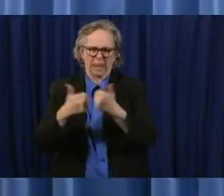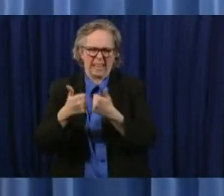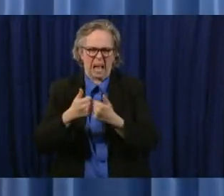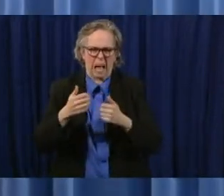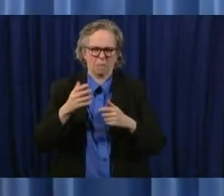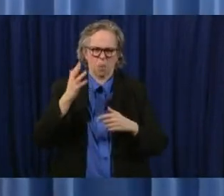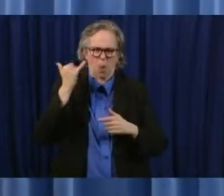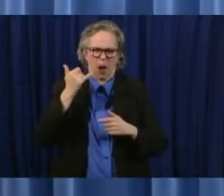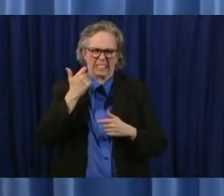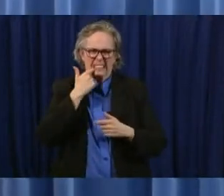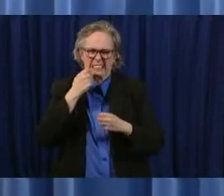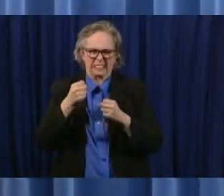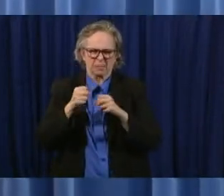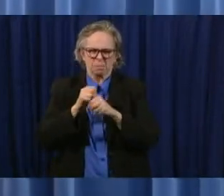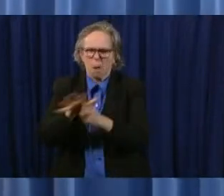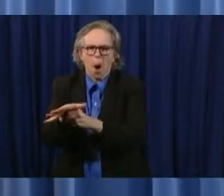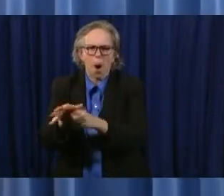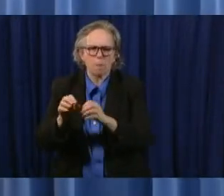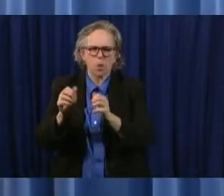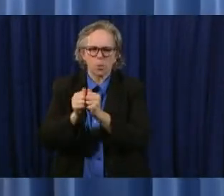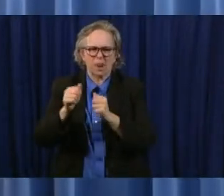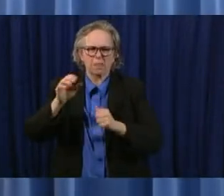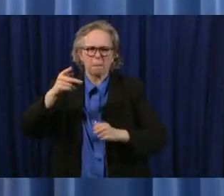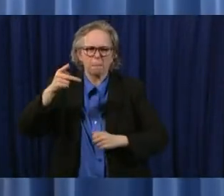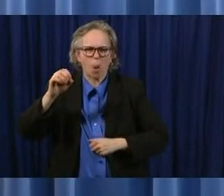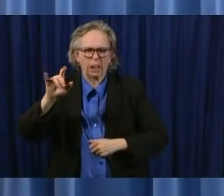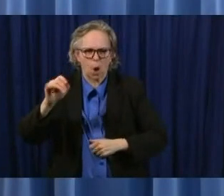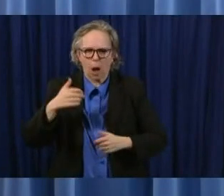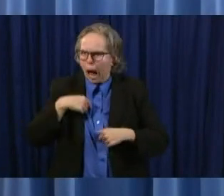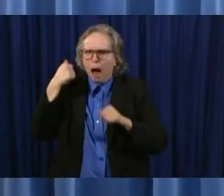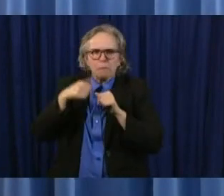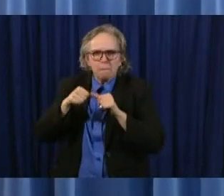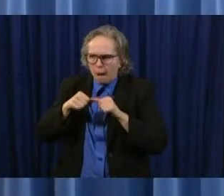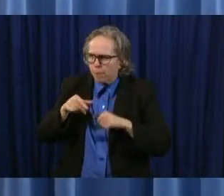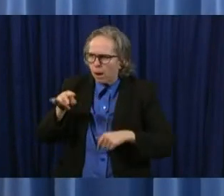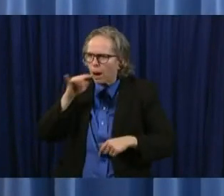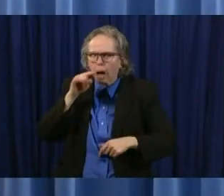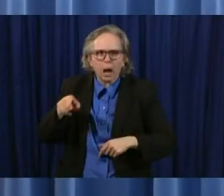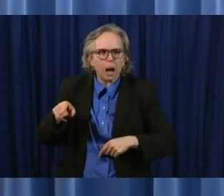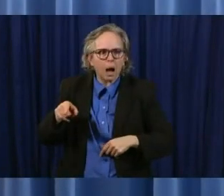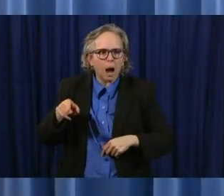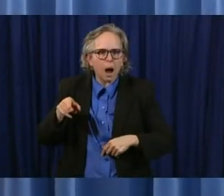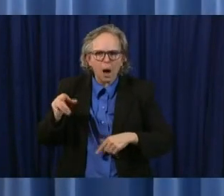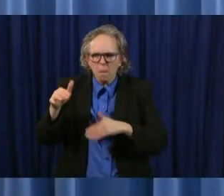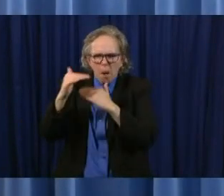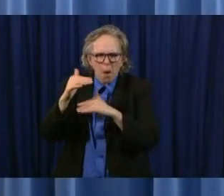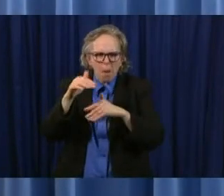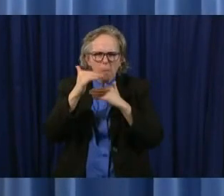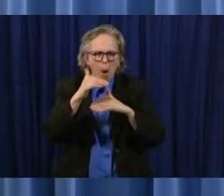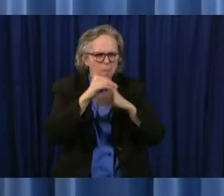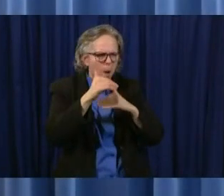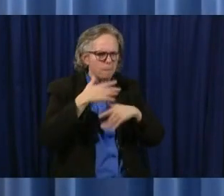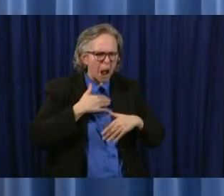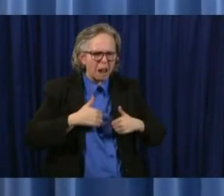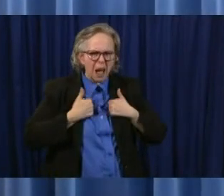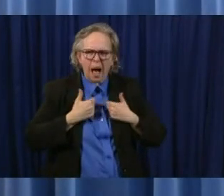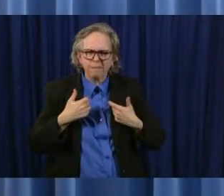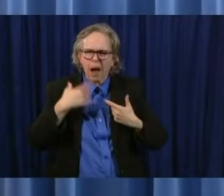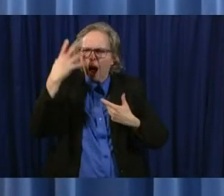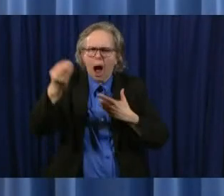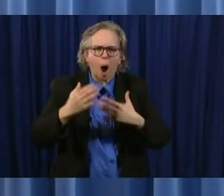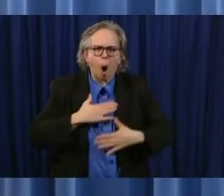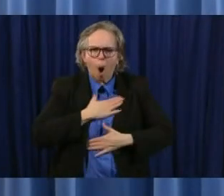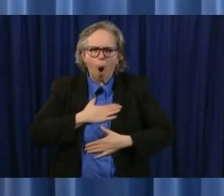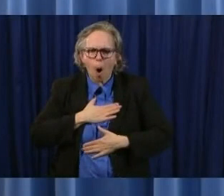of of polio and so it really inhibited people's lives uh and to such an extent that i think